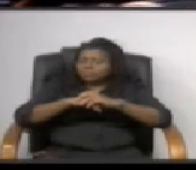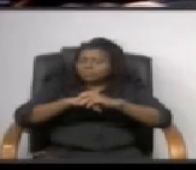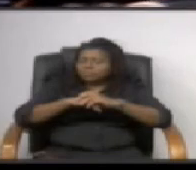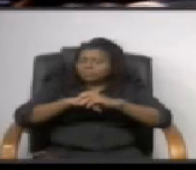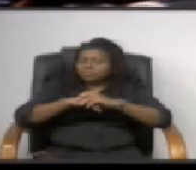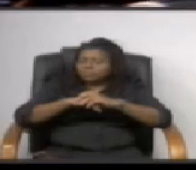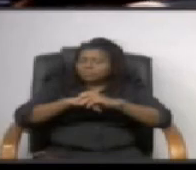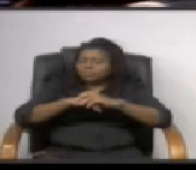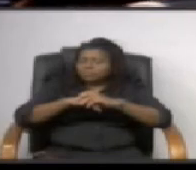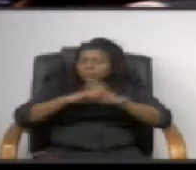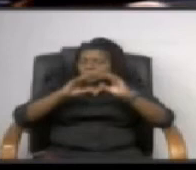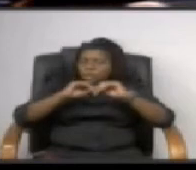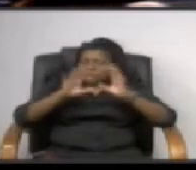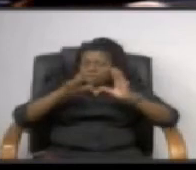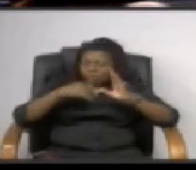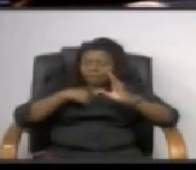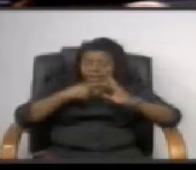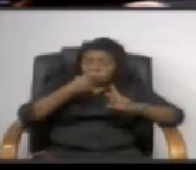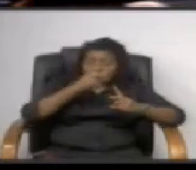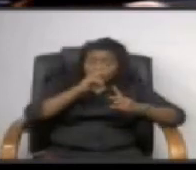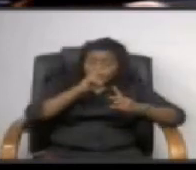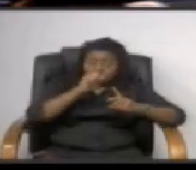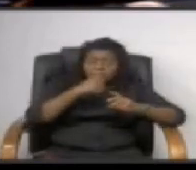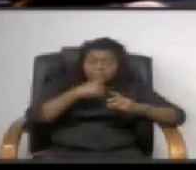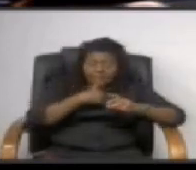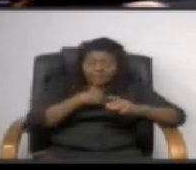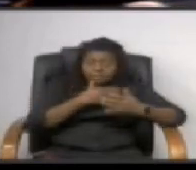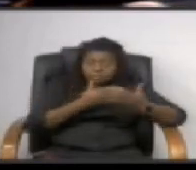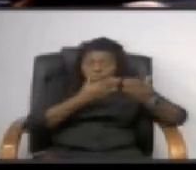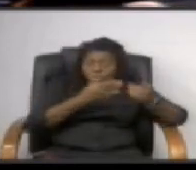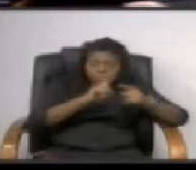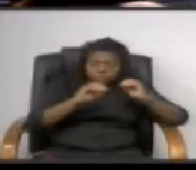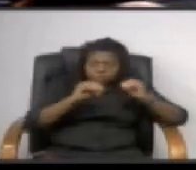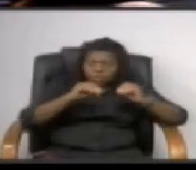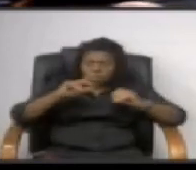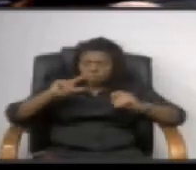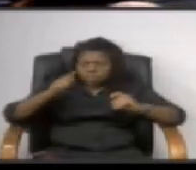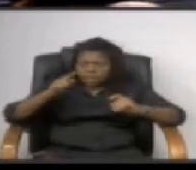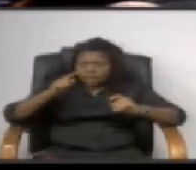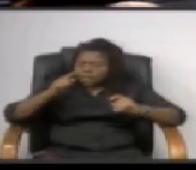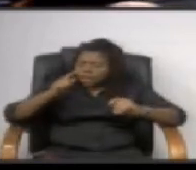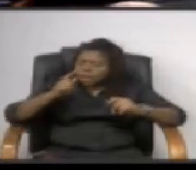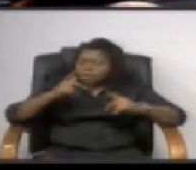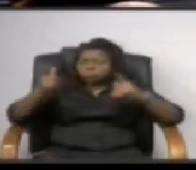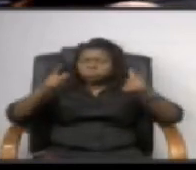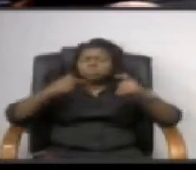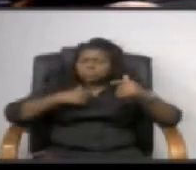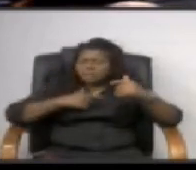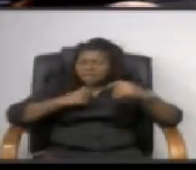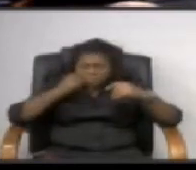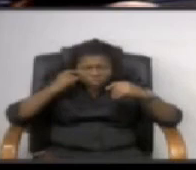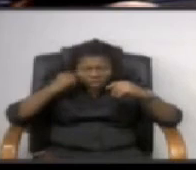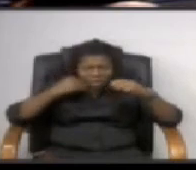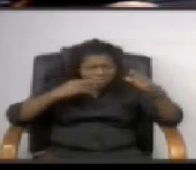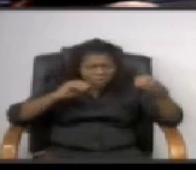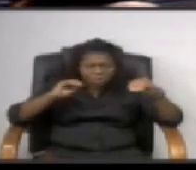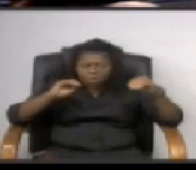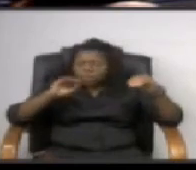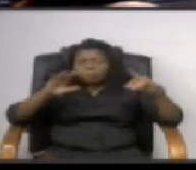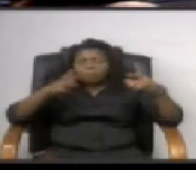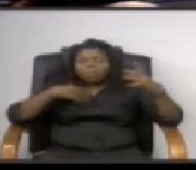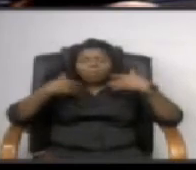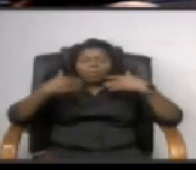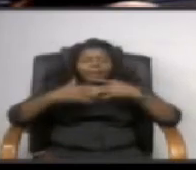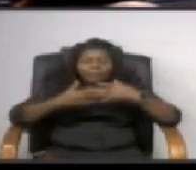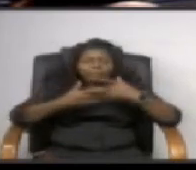okay uh mr city manager do you have clarity on on what what's being requested i